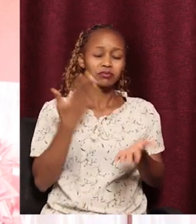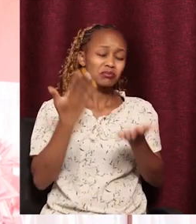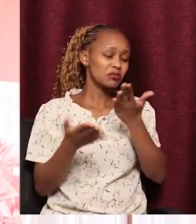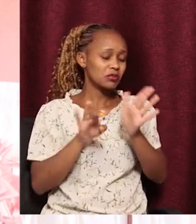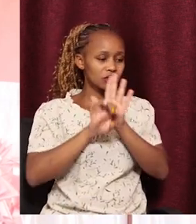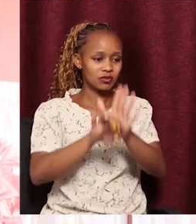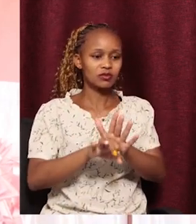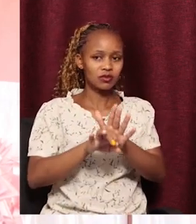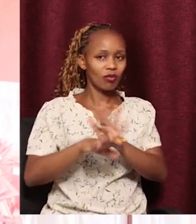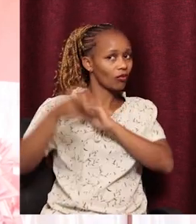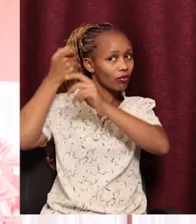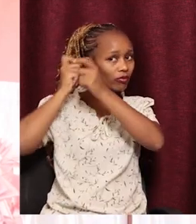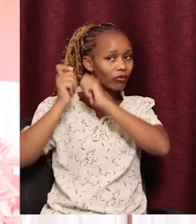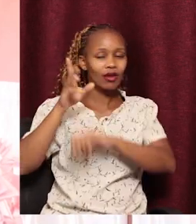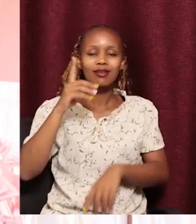example, a salon.